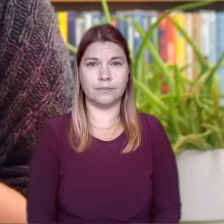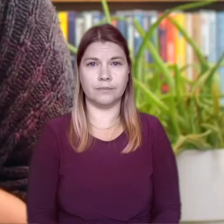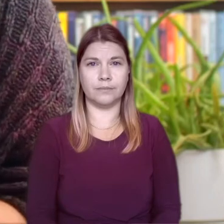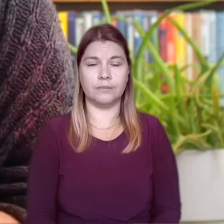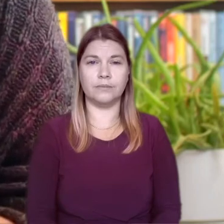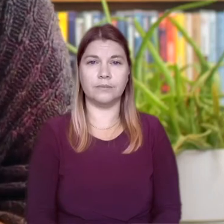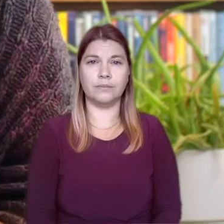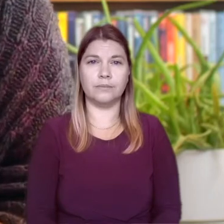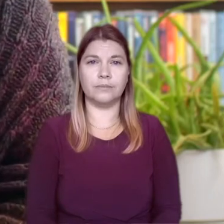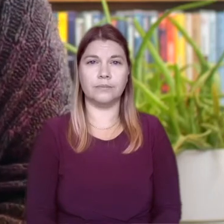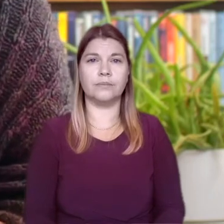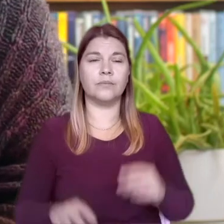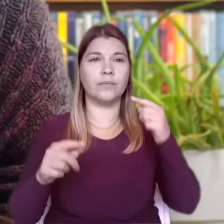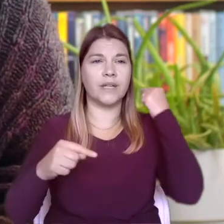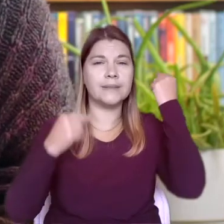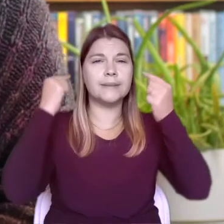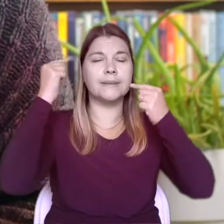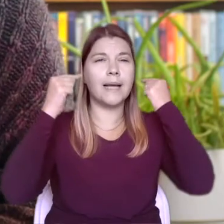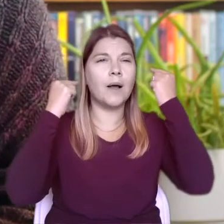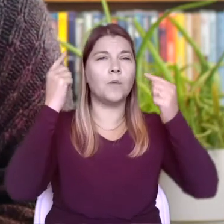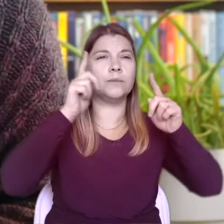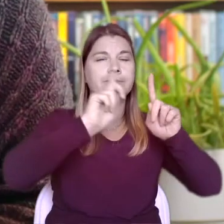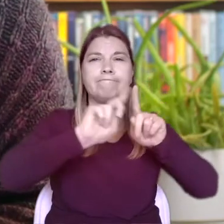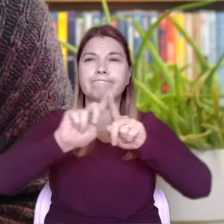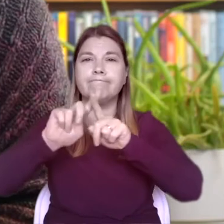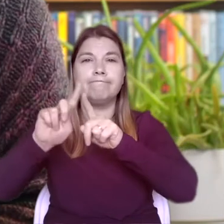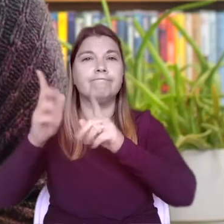Different sounds can make us feel different things.